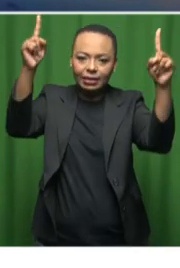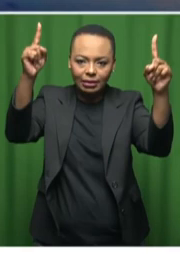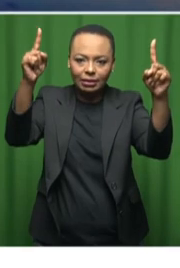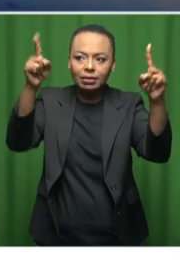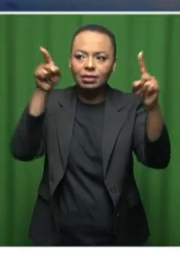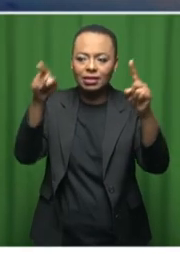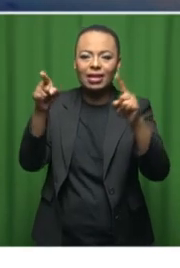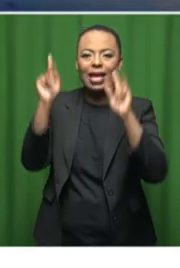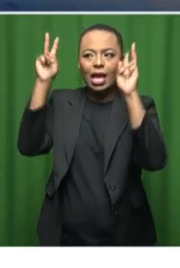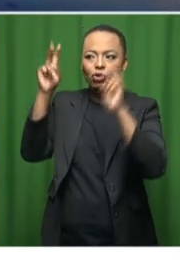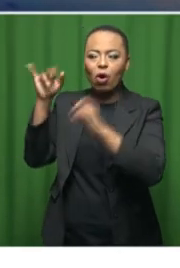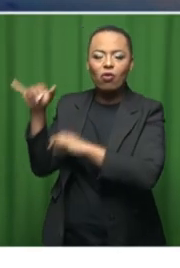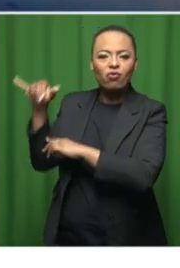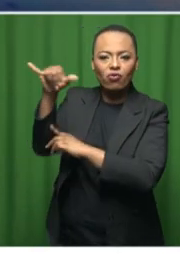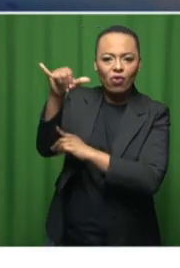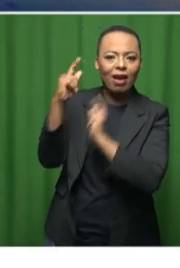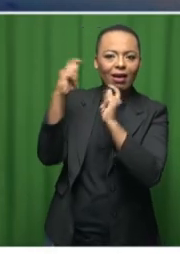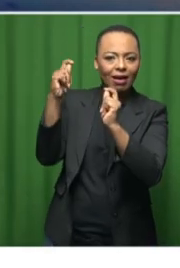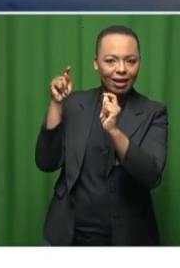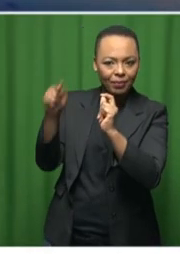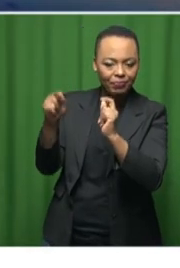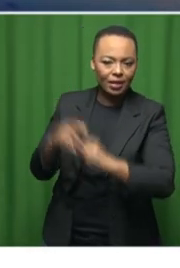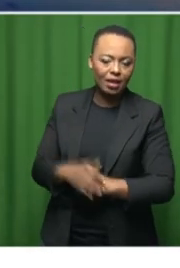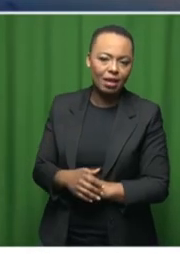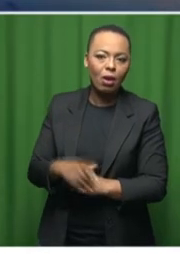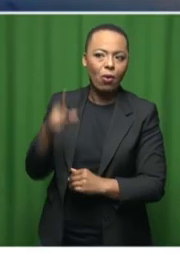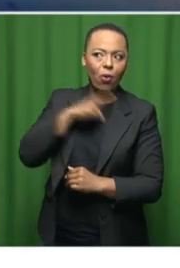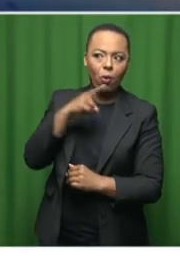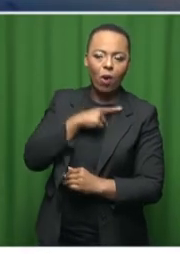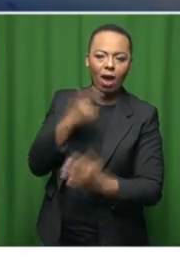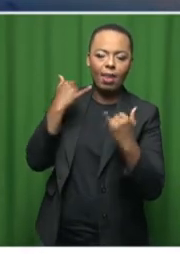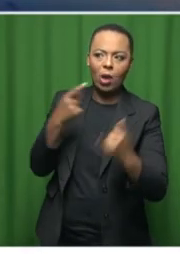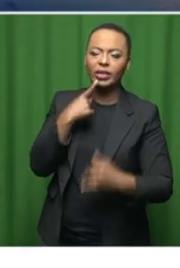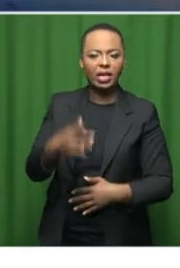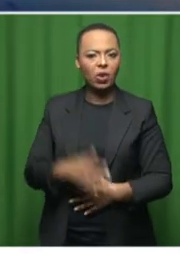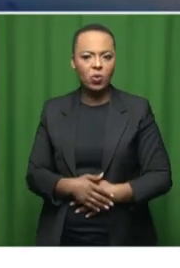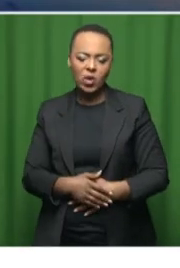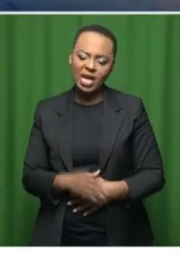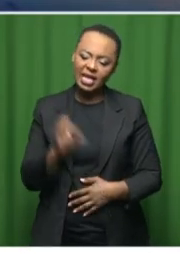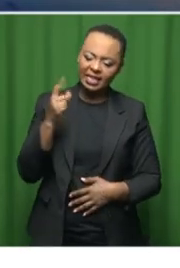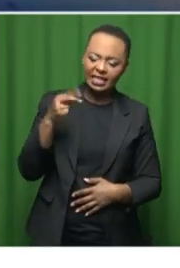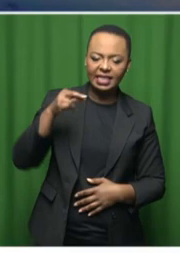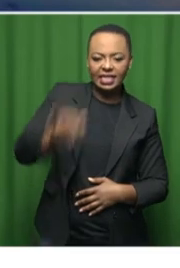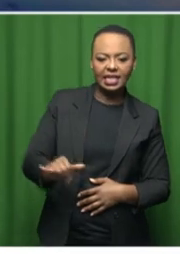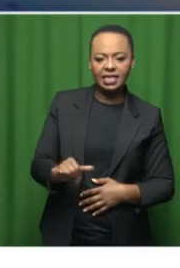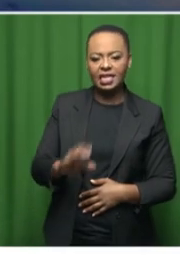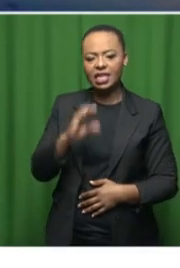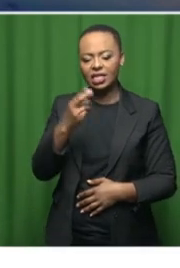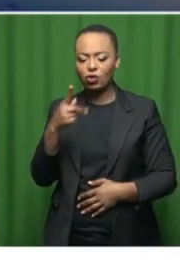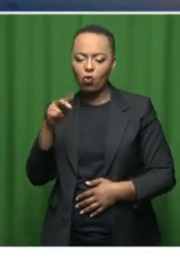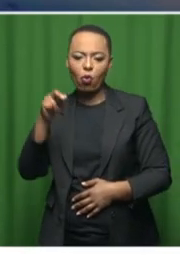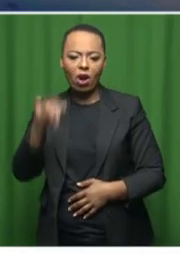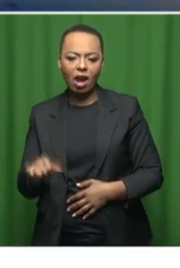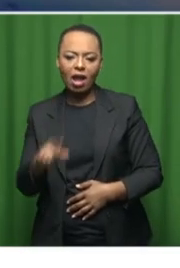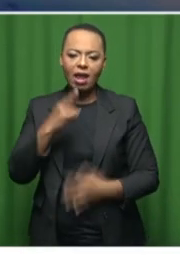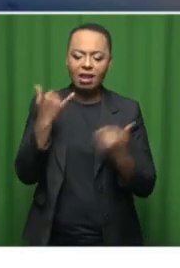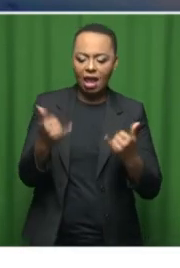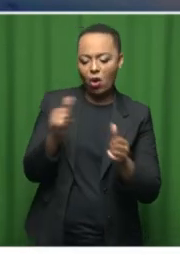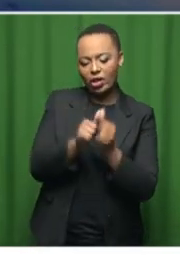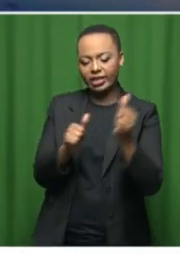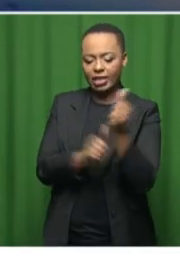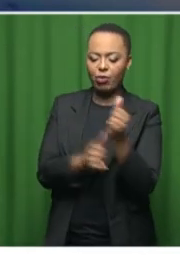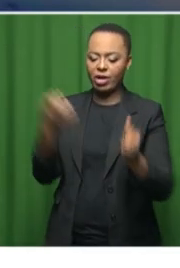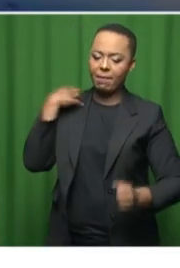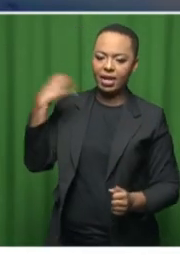sector, where you can't just leap and wake up and say, Cindy Chikwonga, now that you've been the Deputy Minister of